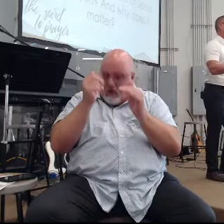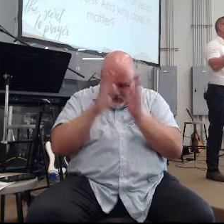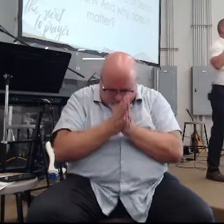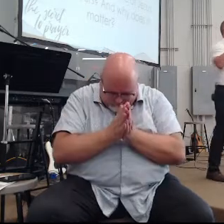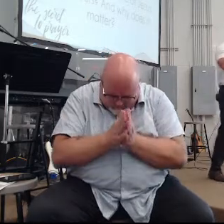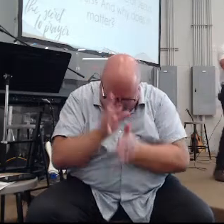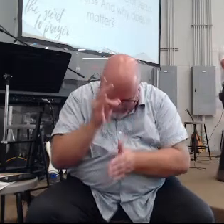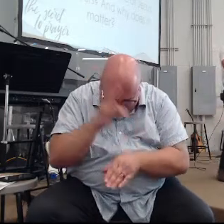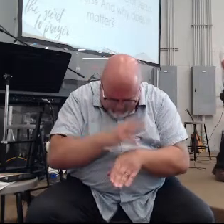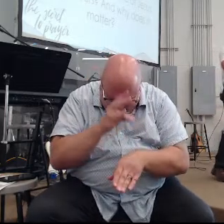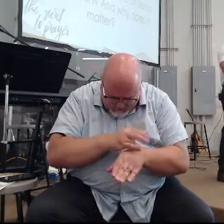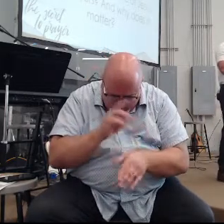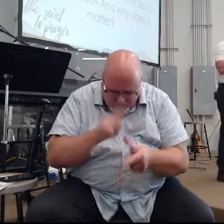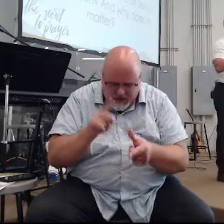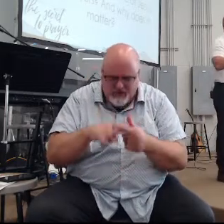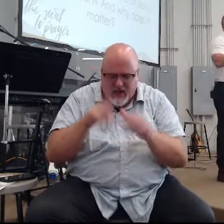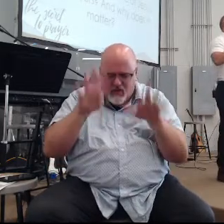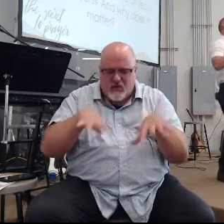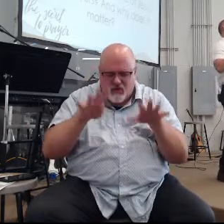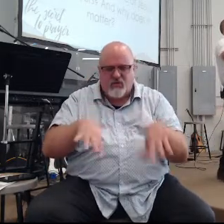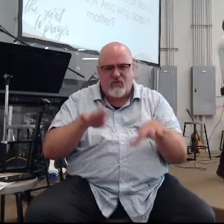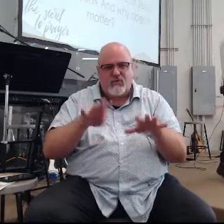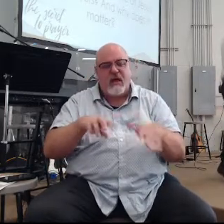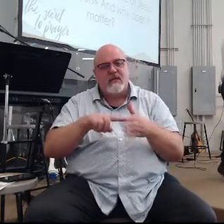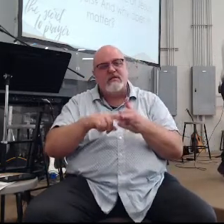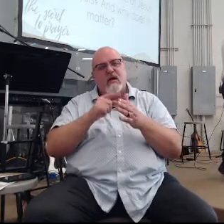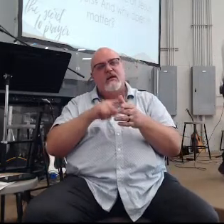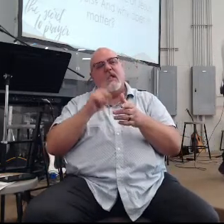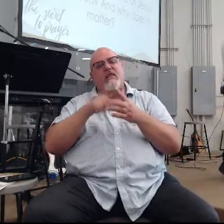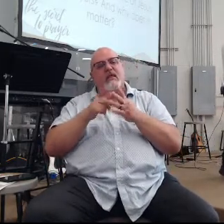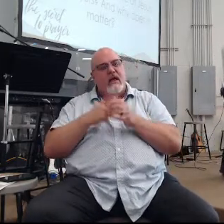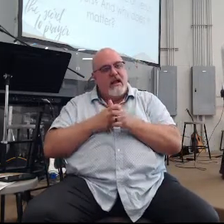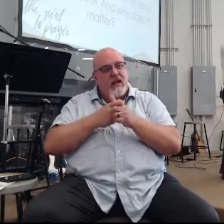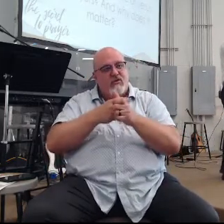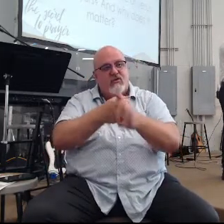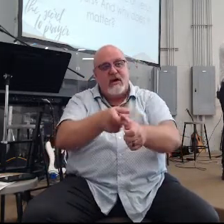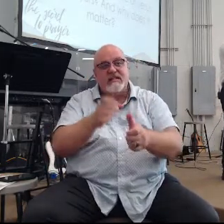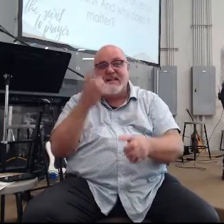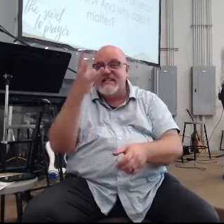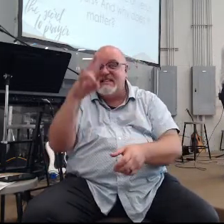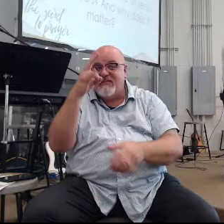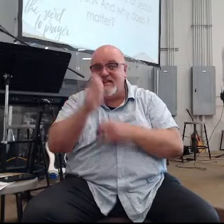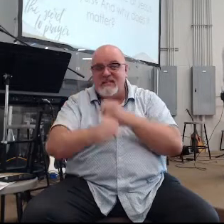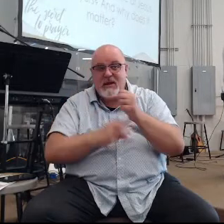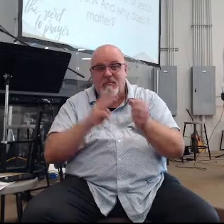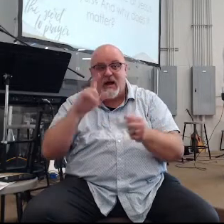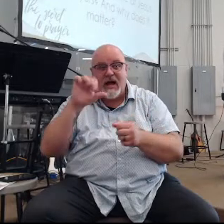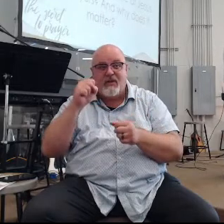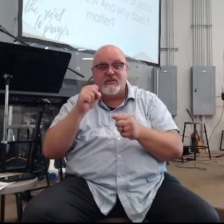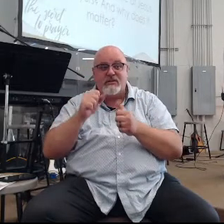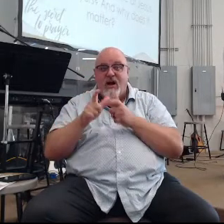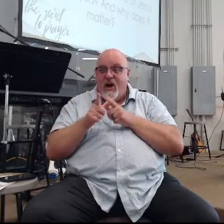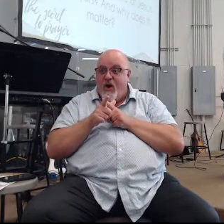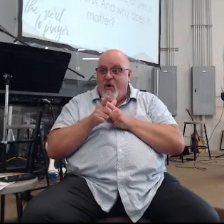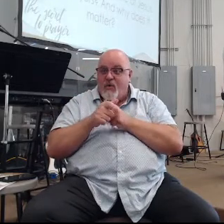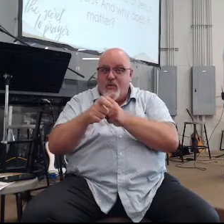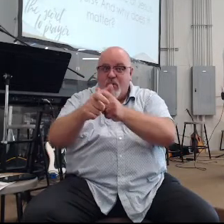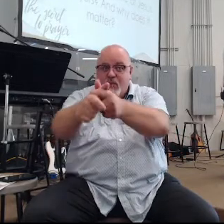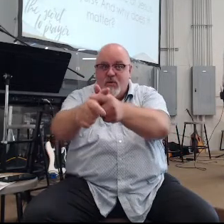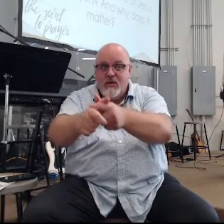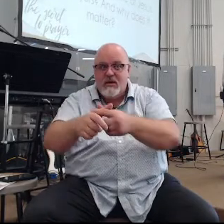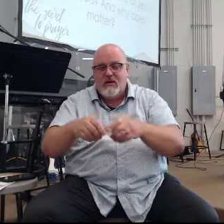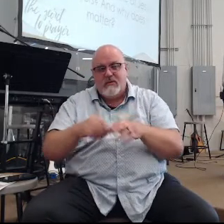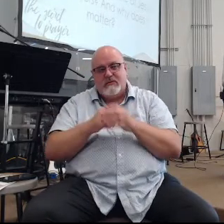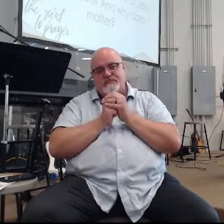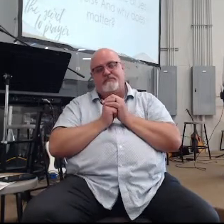times and then it starts to pour down rain and then he outruns Ahab 17 miles to Jezreel right now